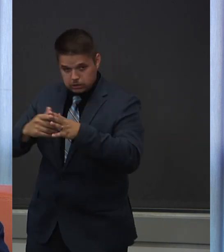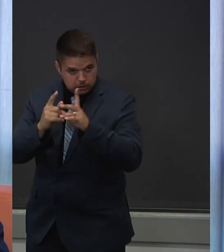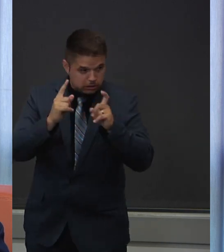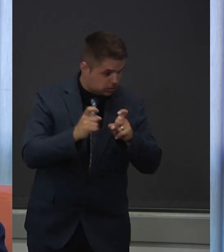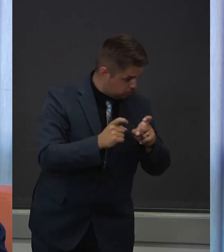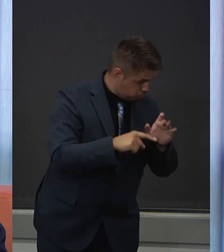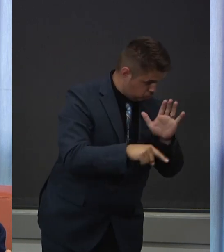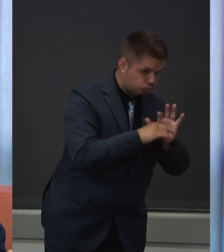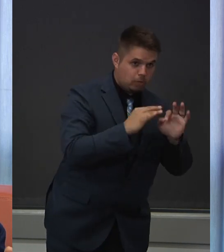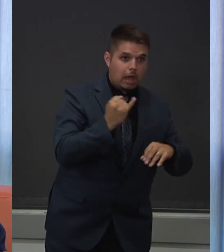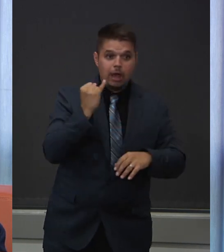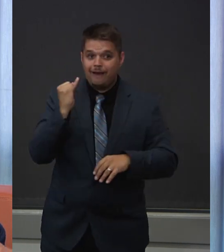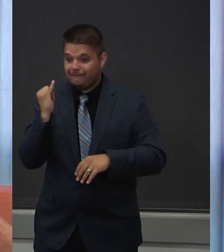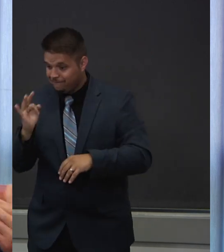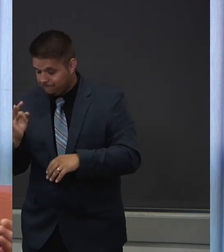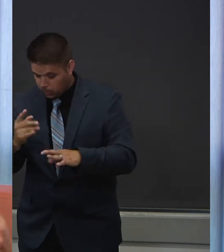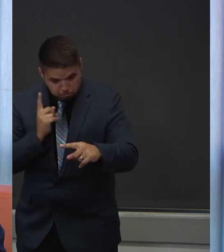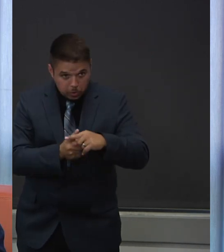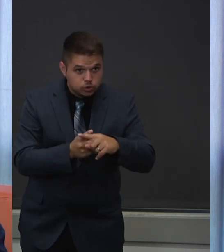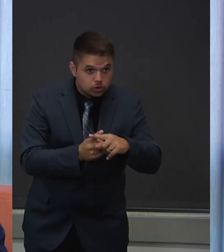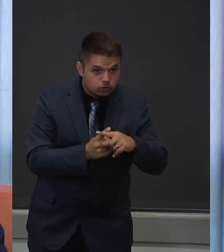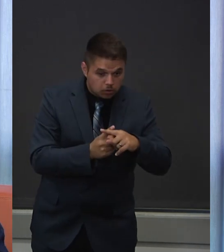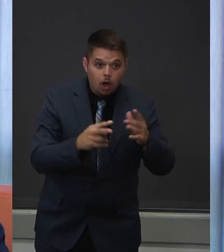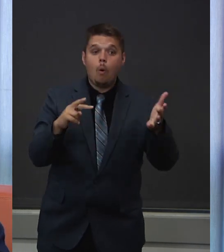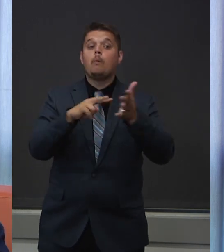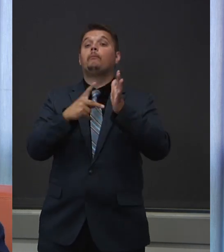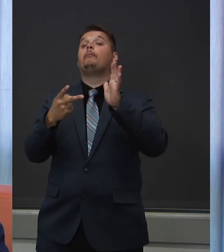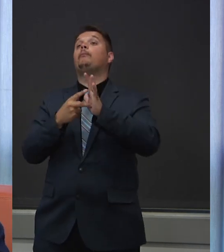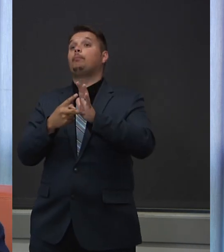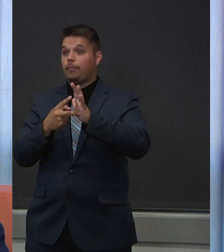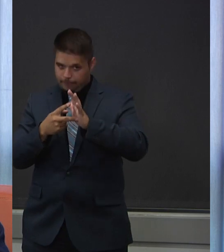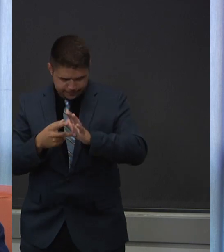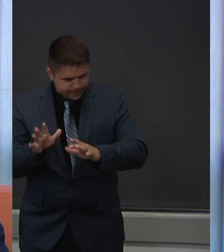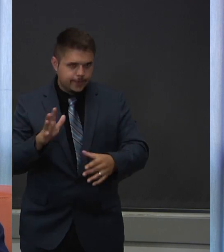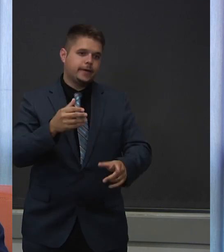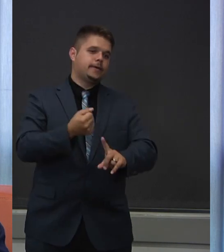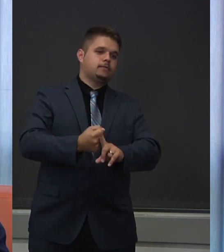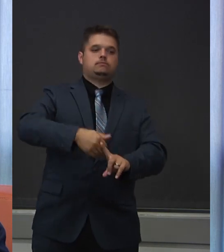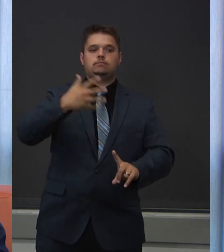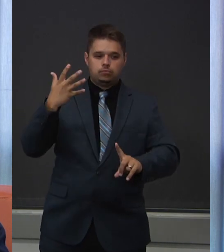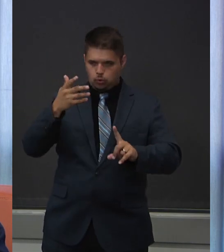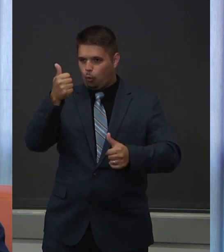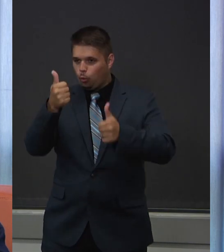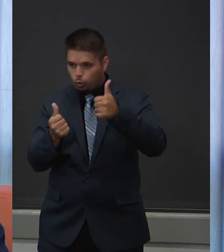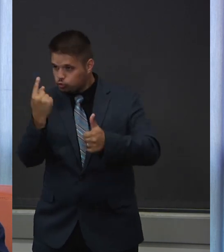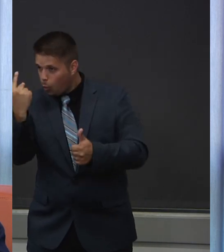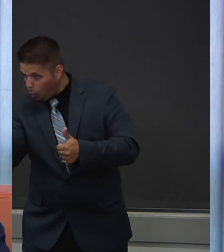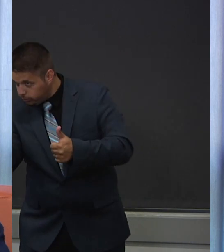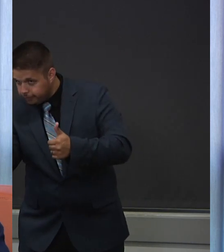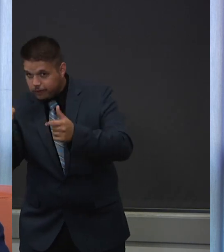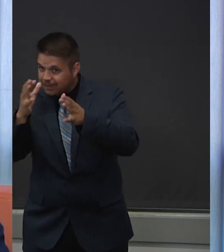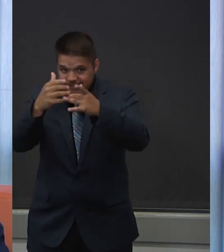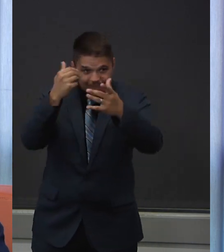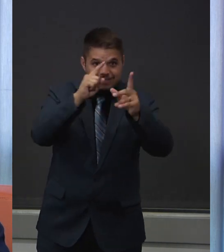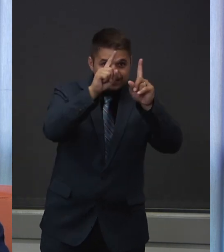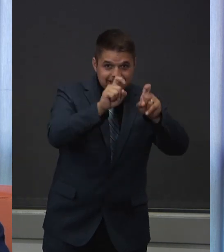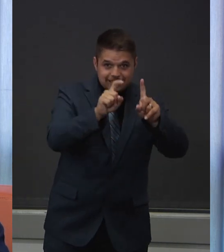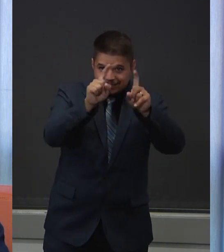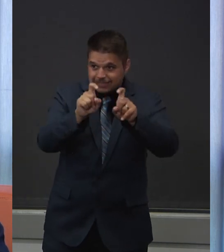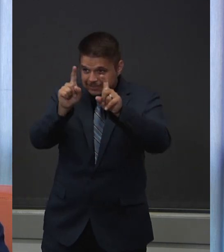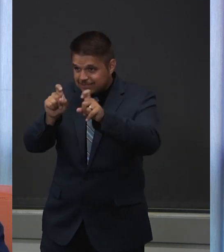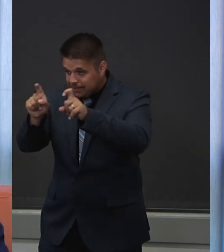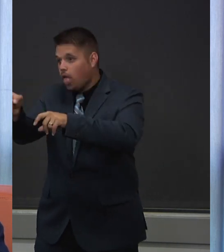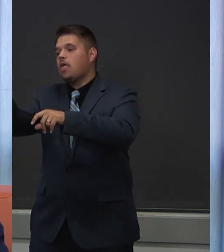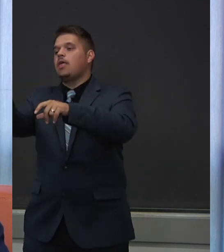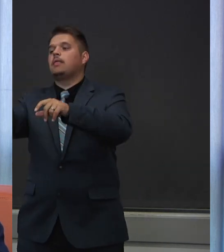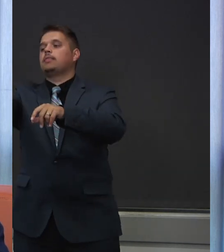separate them back out and retest individually. So it really only makes sense when the prevalence of the disease is pretty